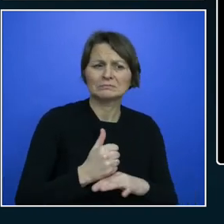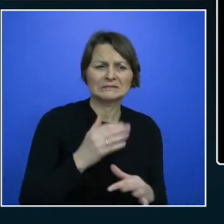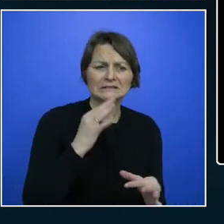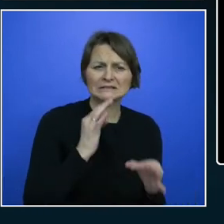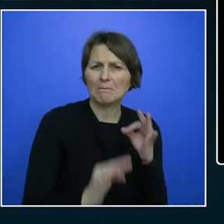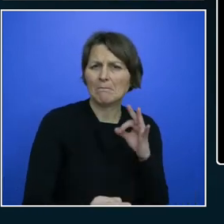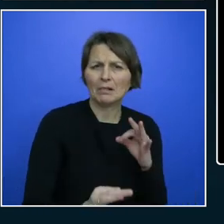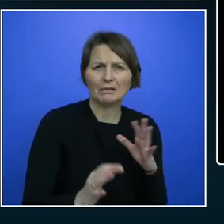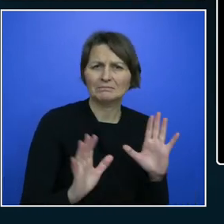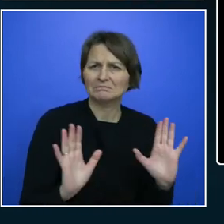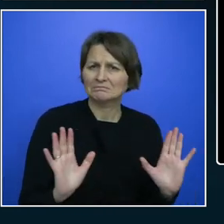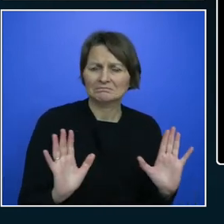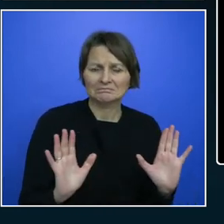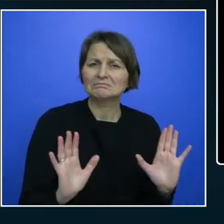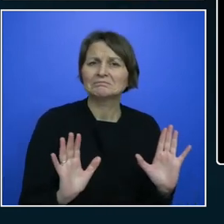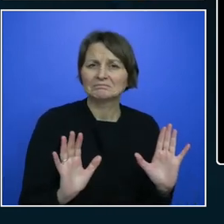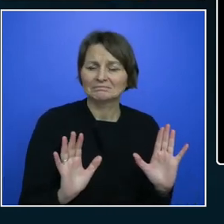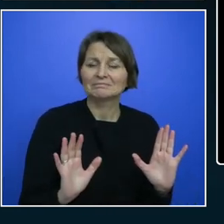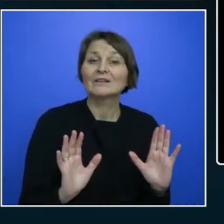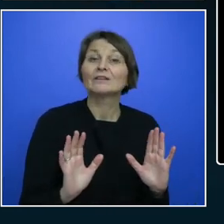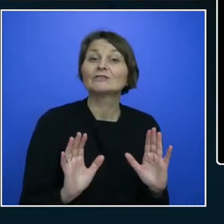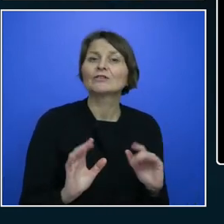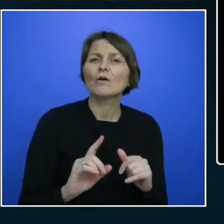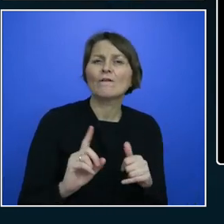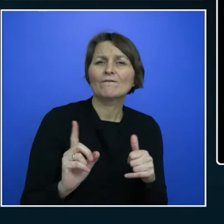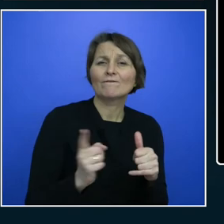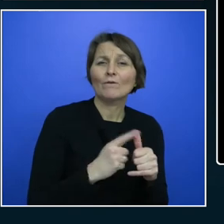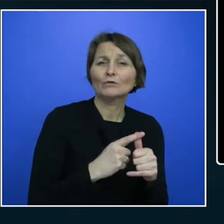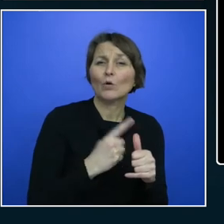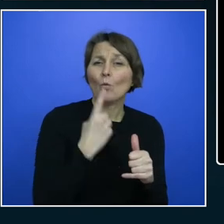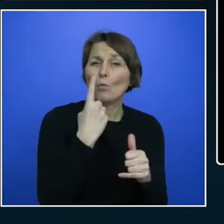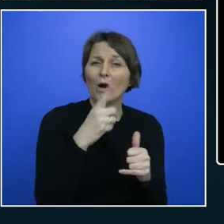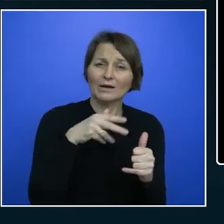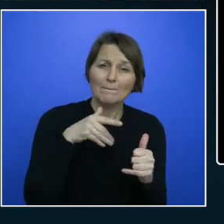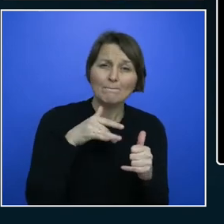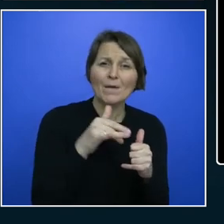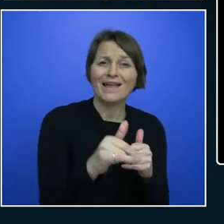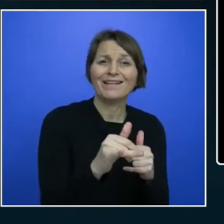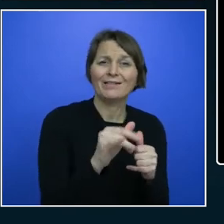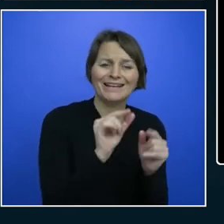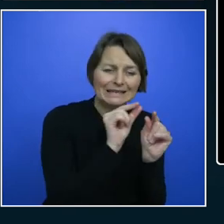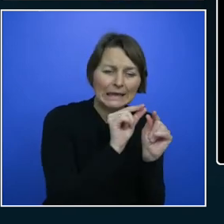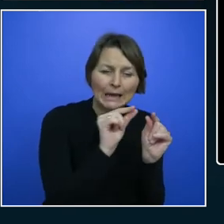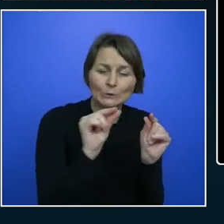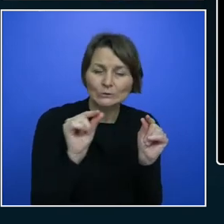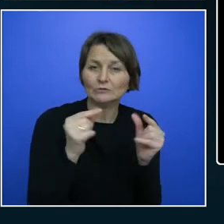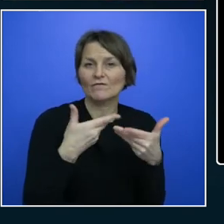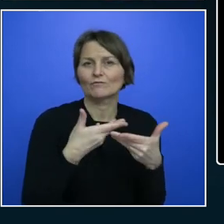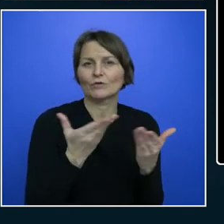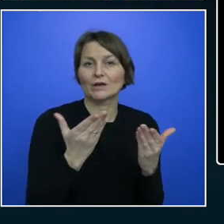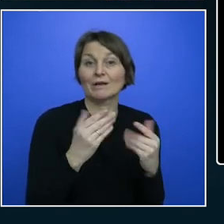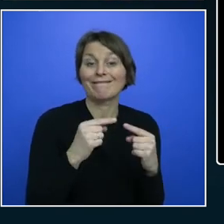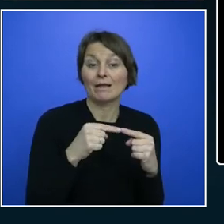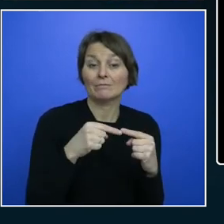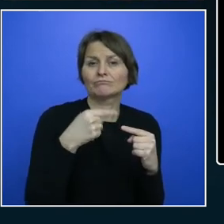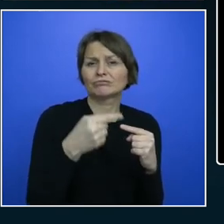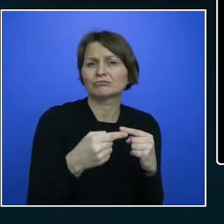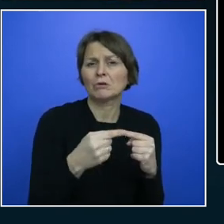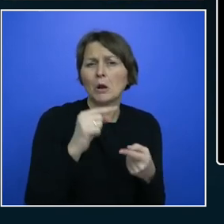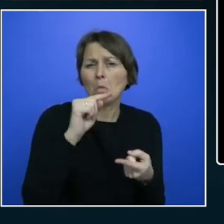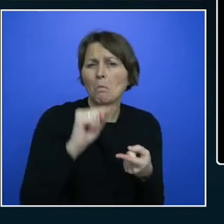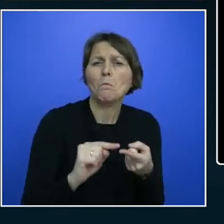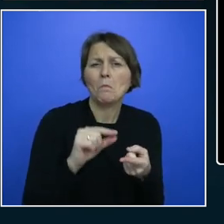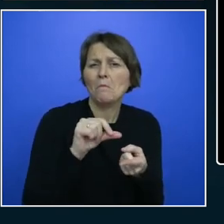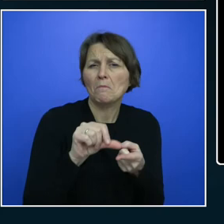first million characters and then three cents for every other million characters. And then I've just got a little bit of JavaScript here